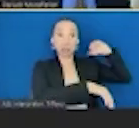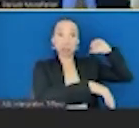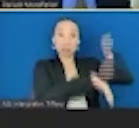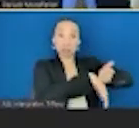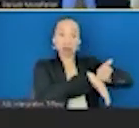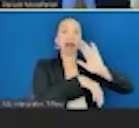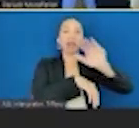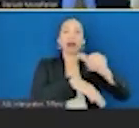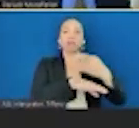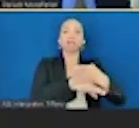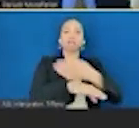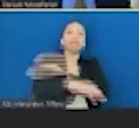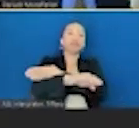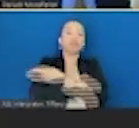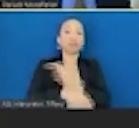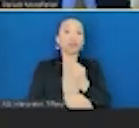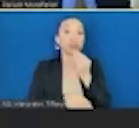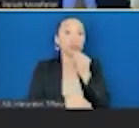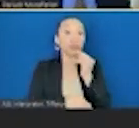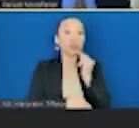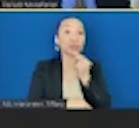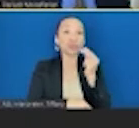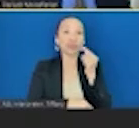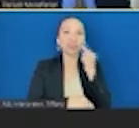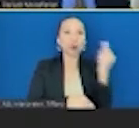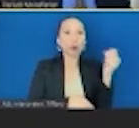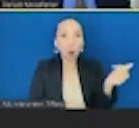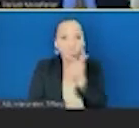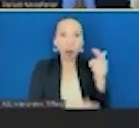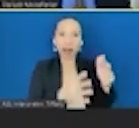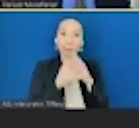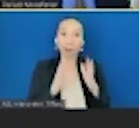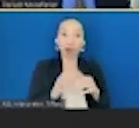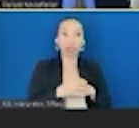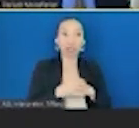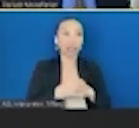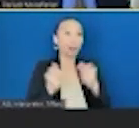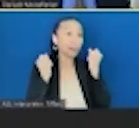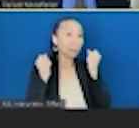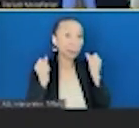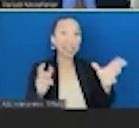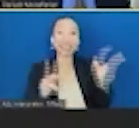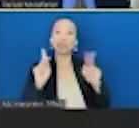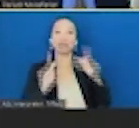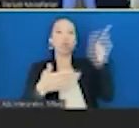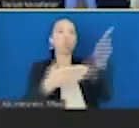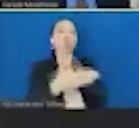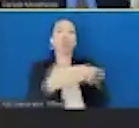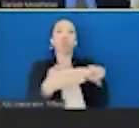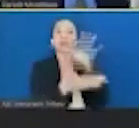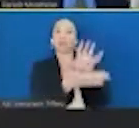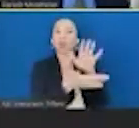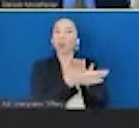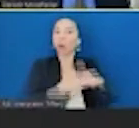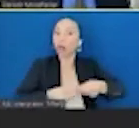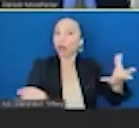equitably for millions of Americans. And people actually criticize schools and school meals a lot. But after 2010, if you actually